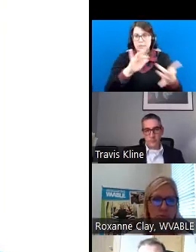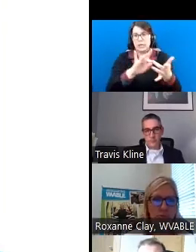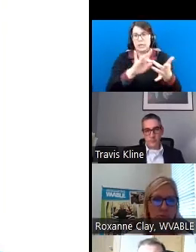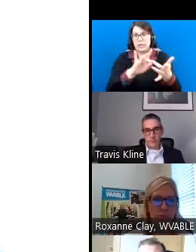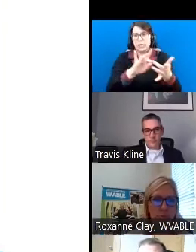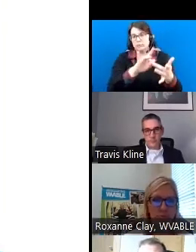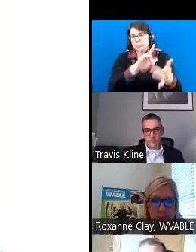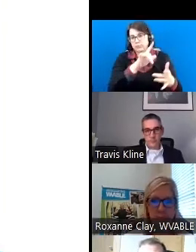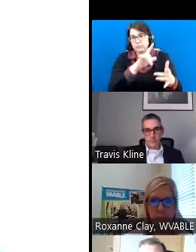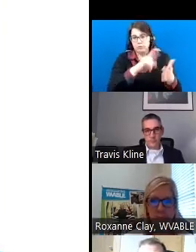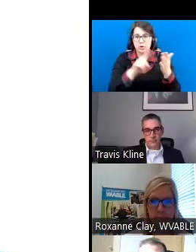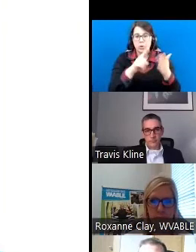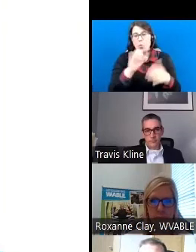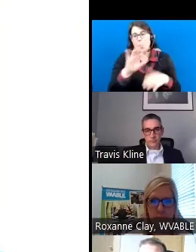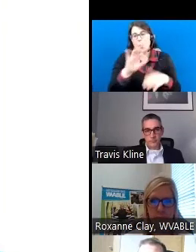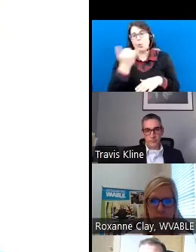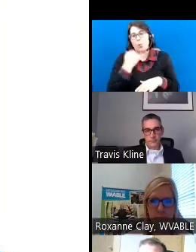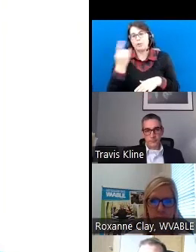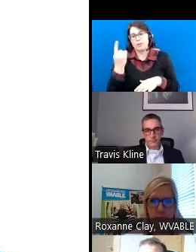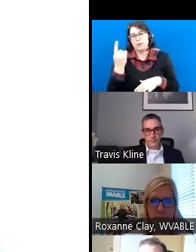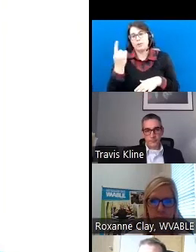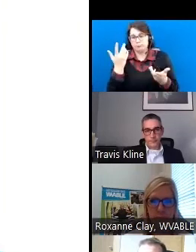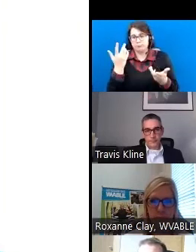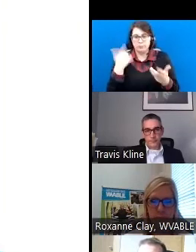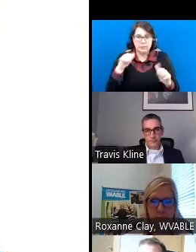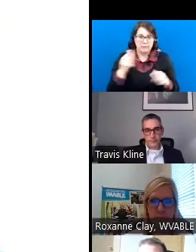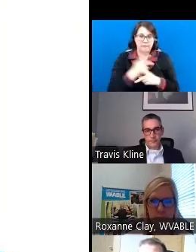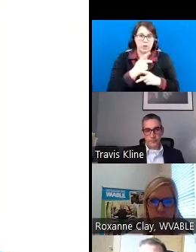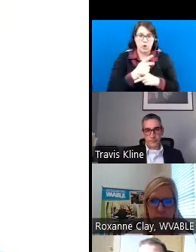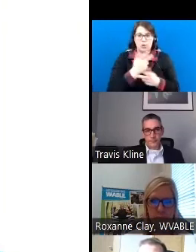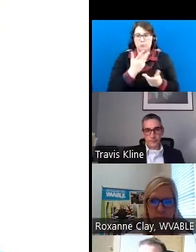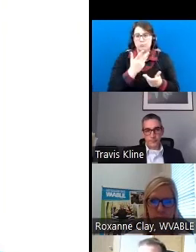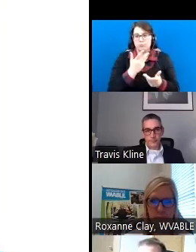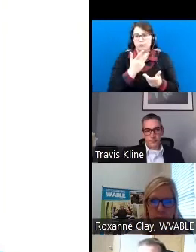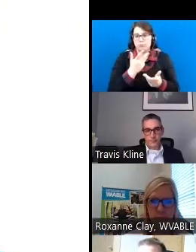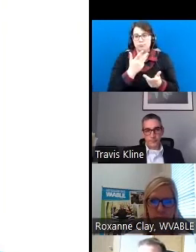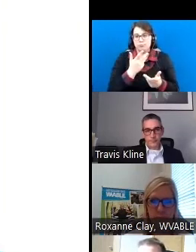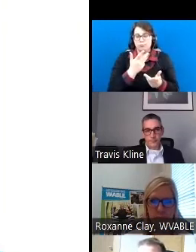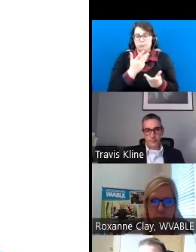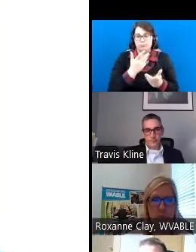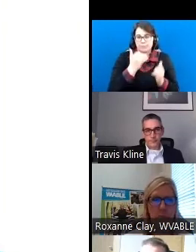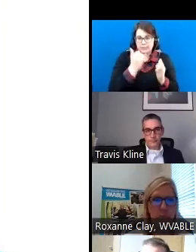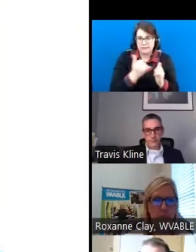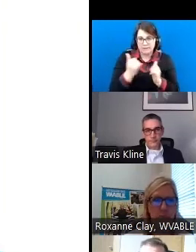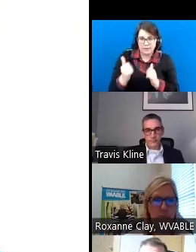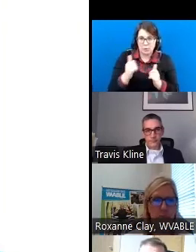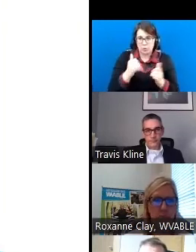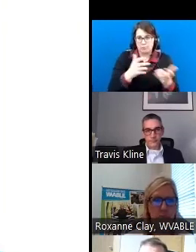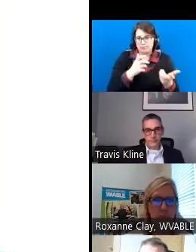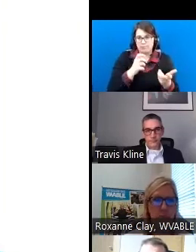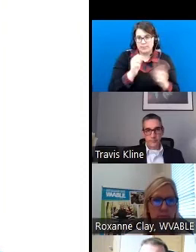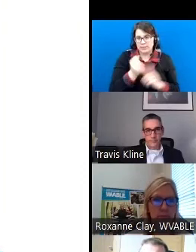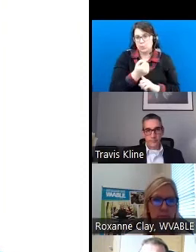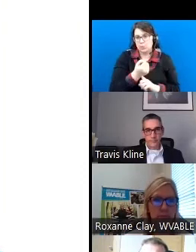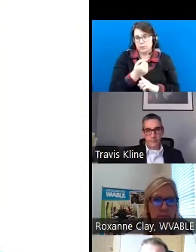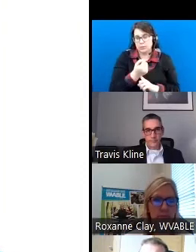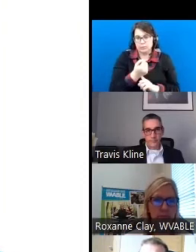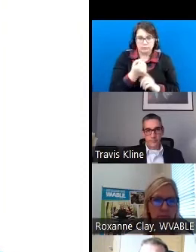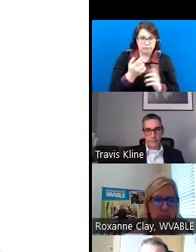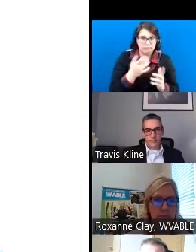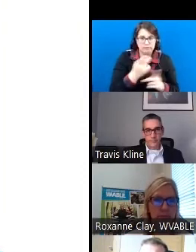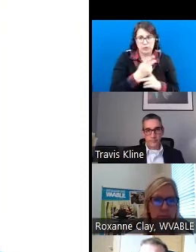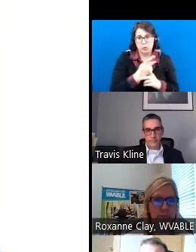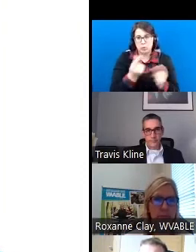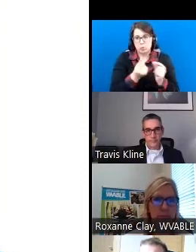or call someone so we can figure out the situation, you know, more on an individual basis to talk about, you what's going on and